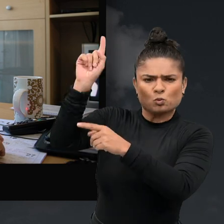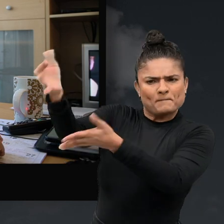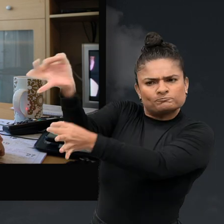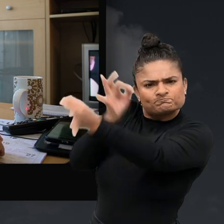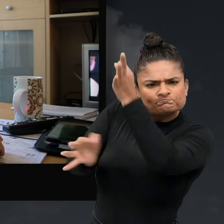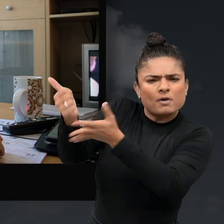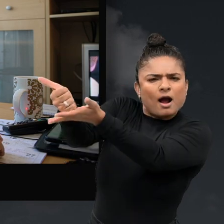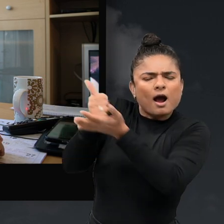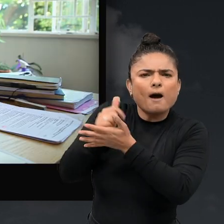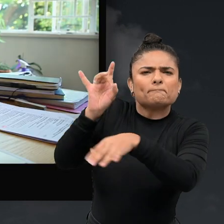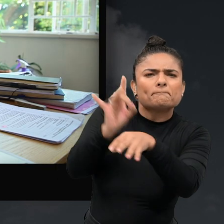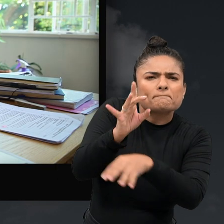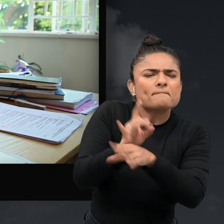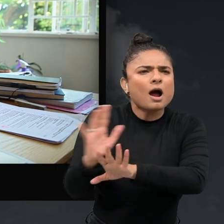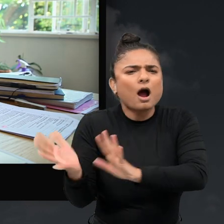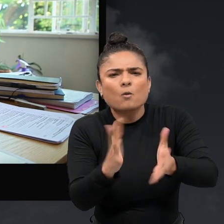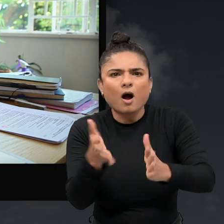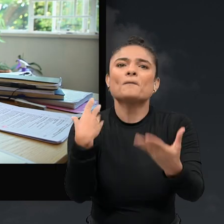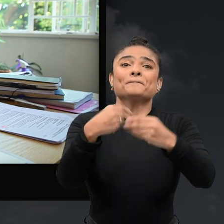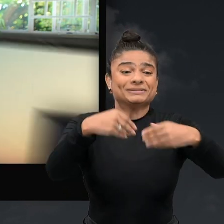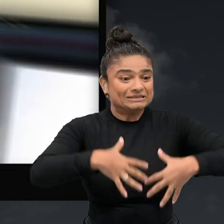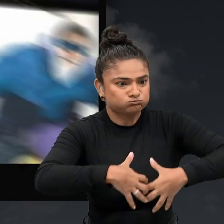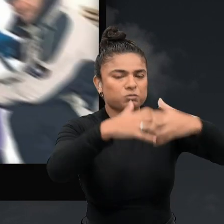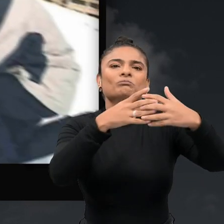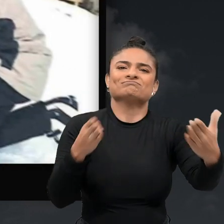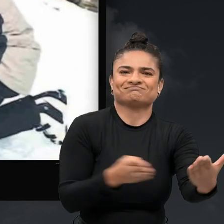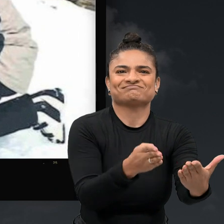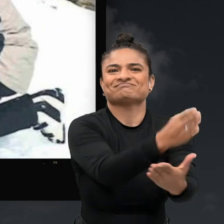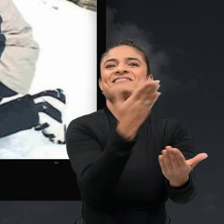great way of finding your way through the business.